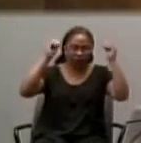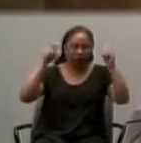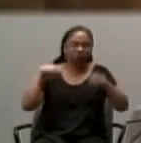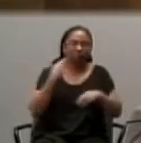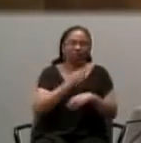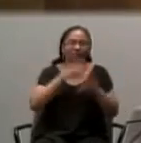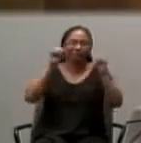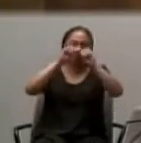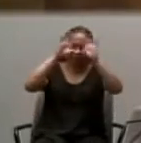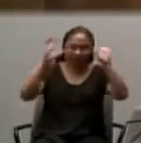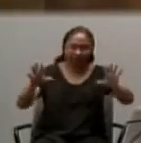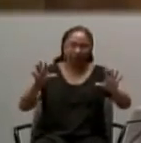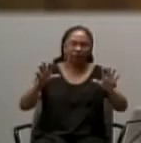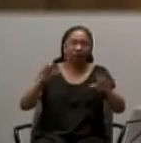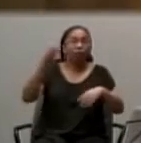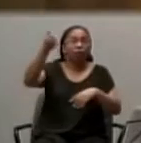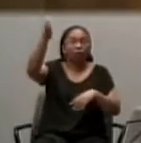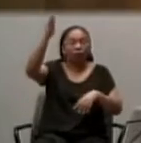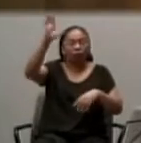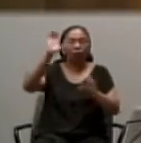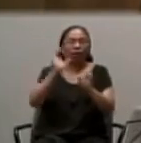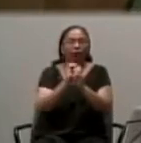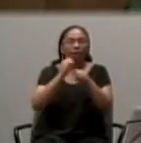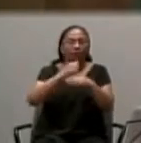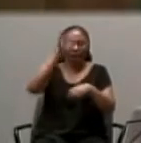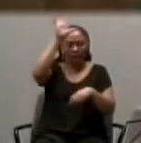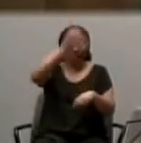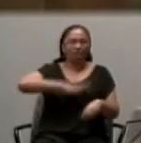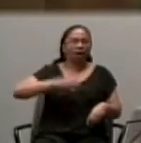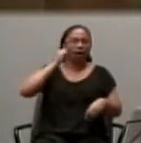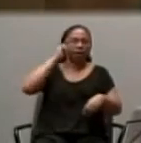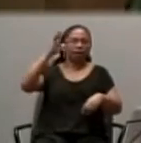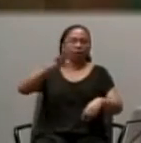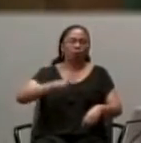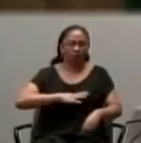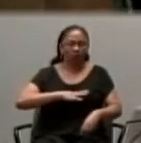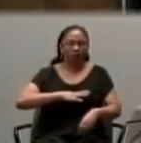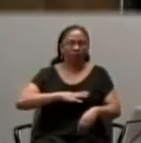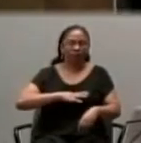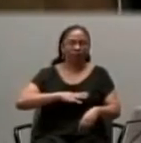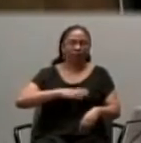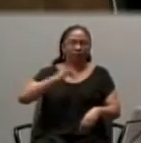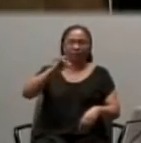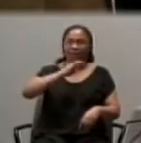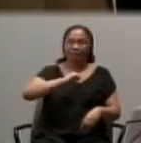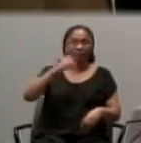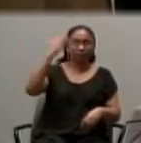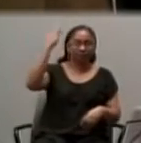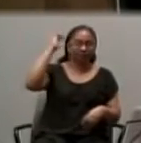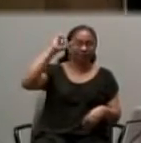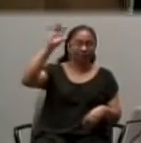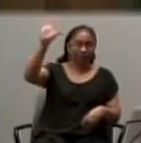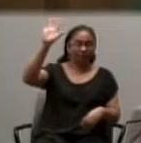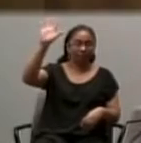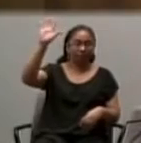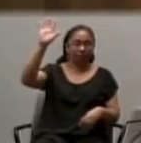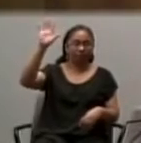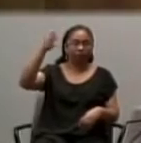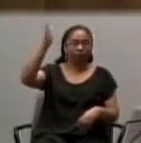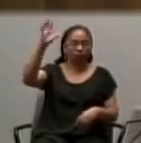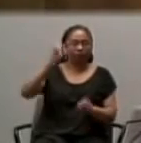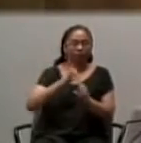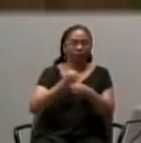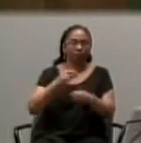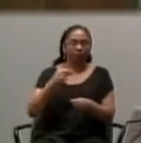is, God created them, Male and female. In his image, And likeness, He created them.